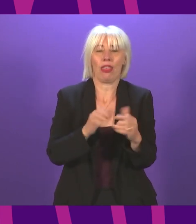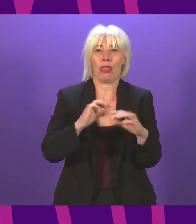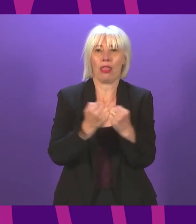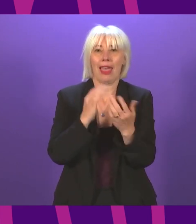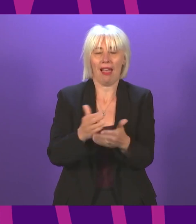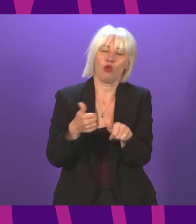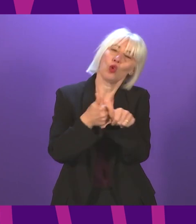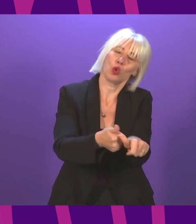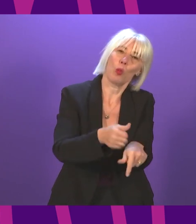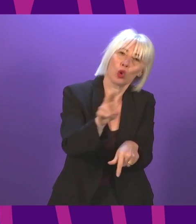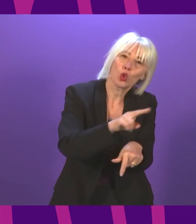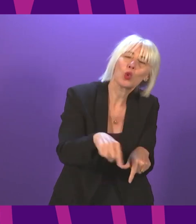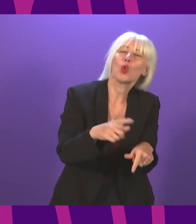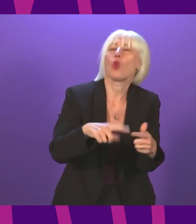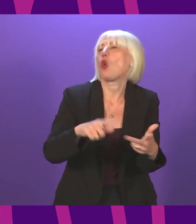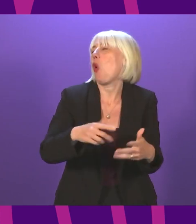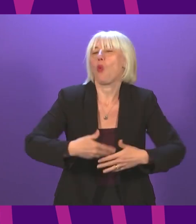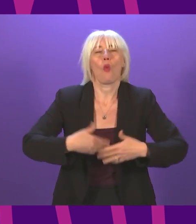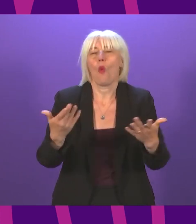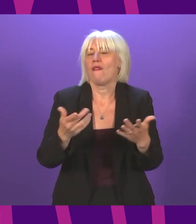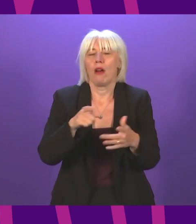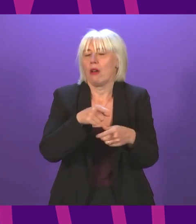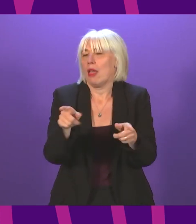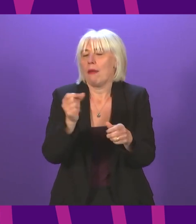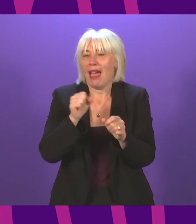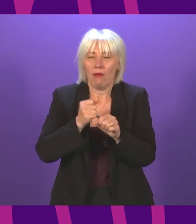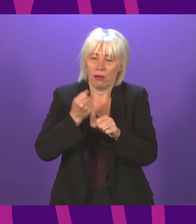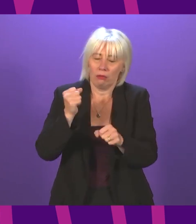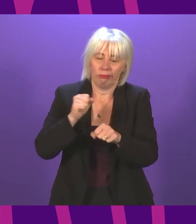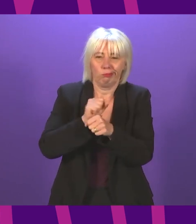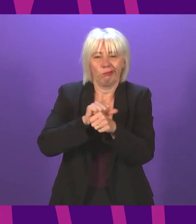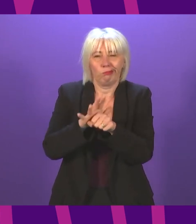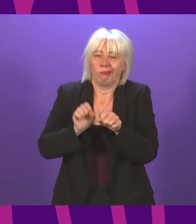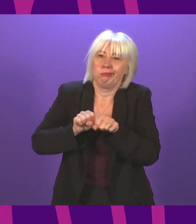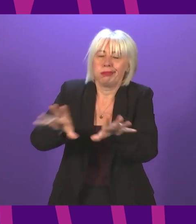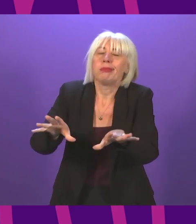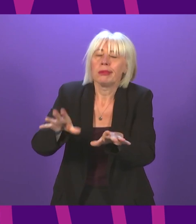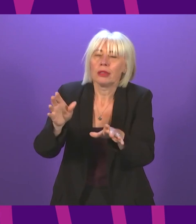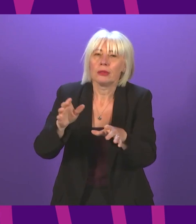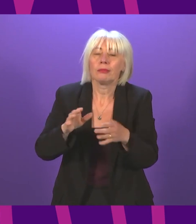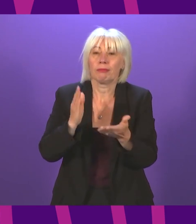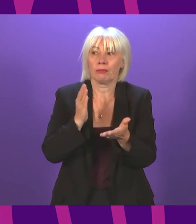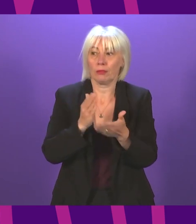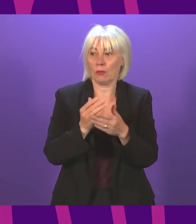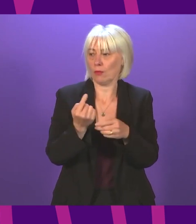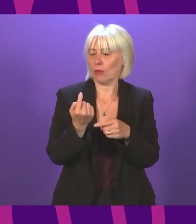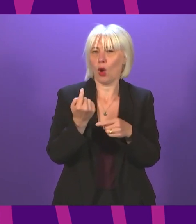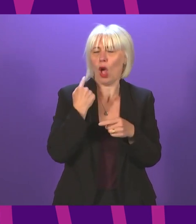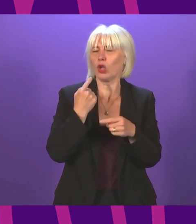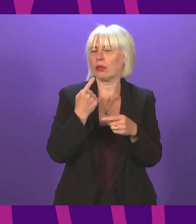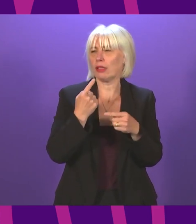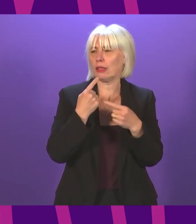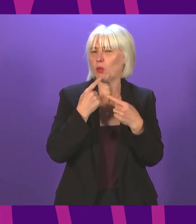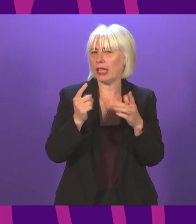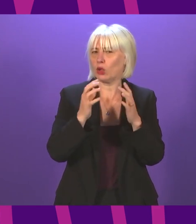to any other setting that is experiencing an outbreak. We did change and this was set out to Parliament